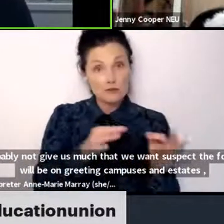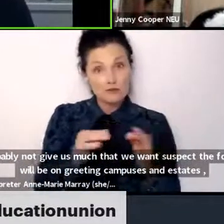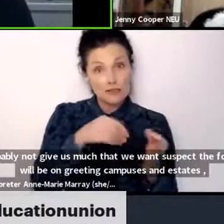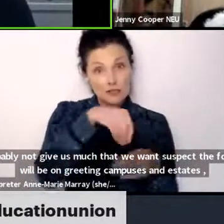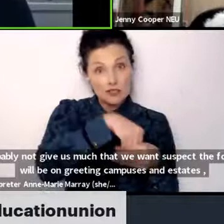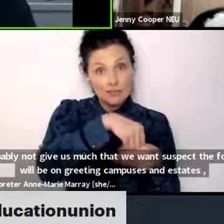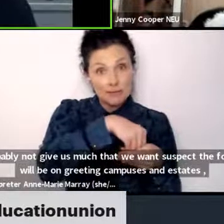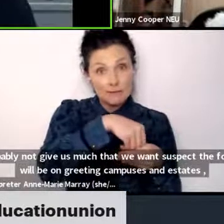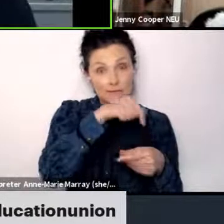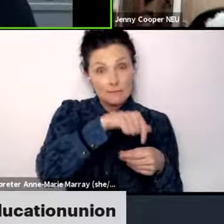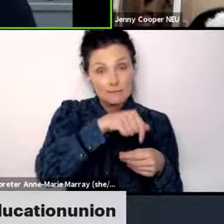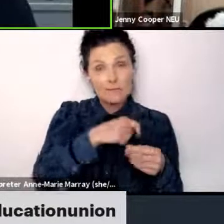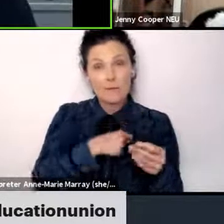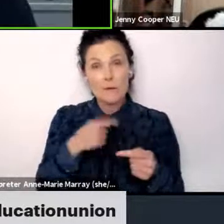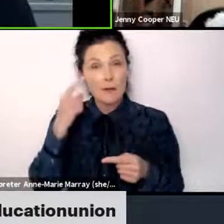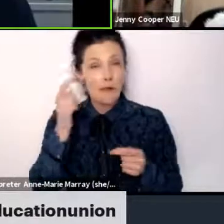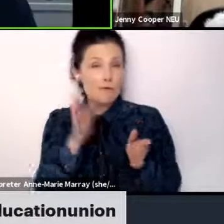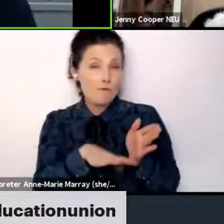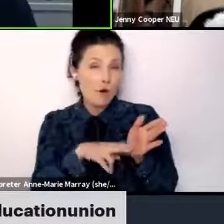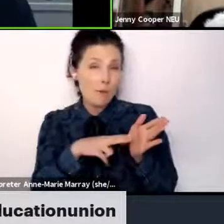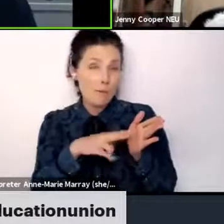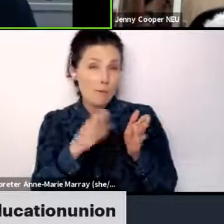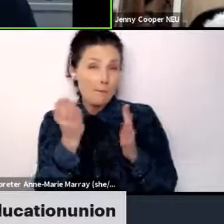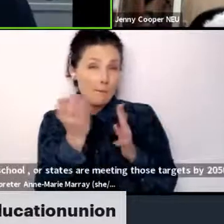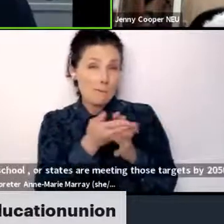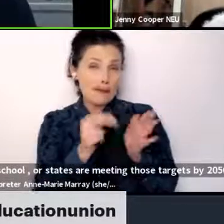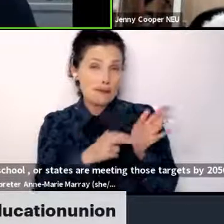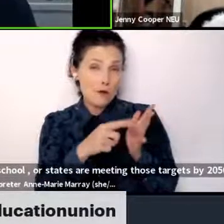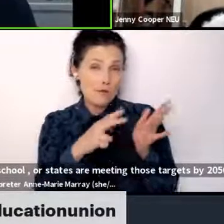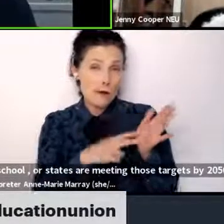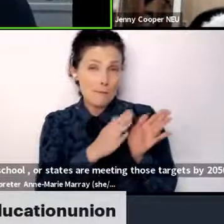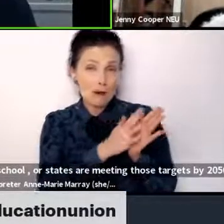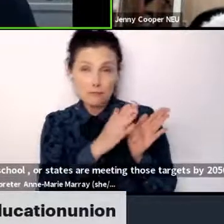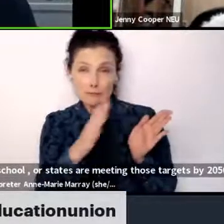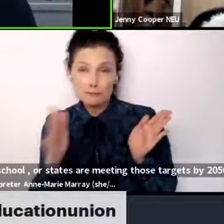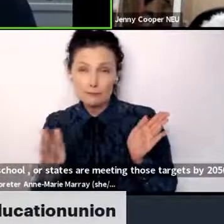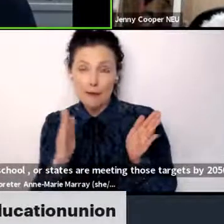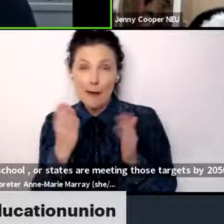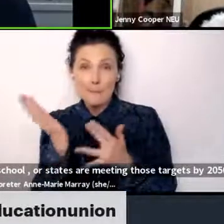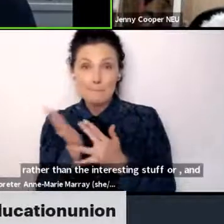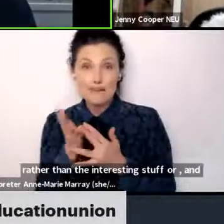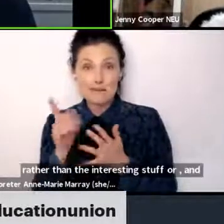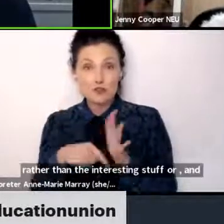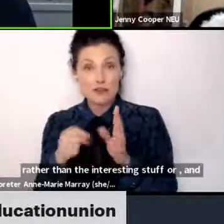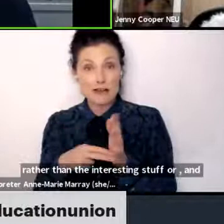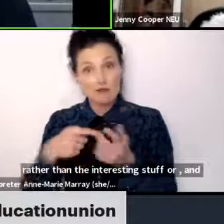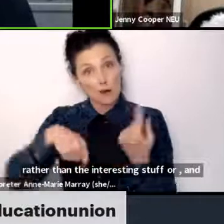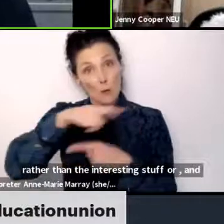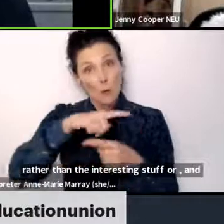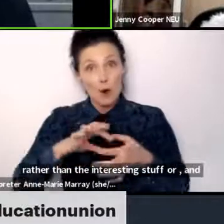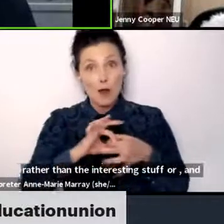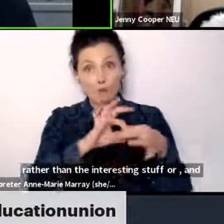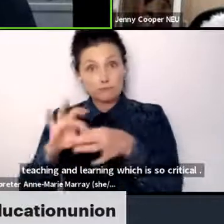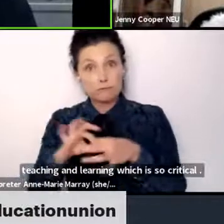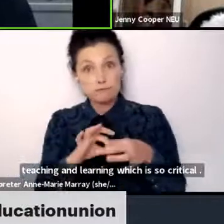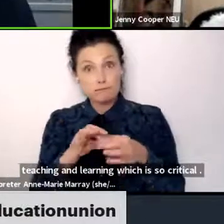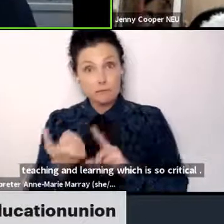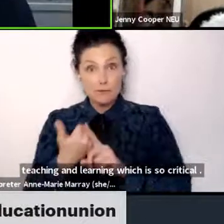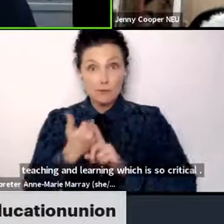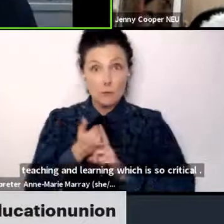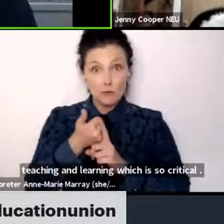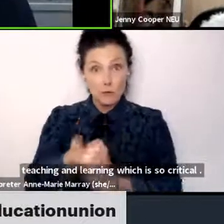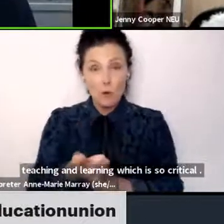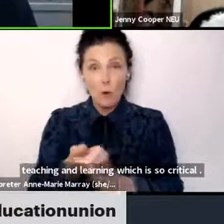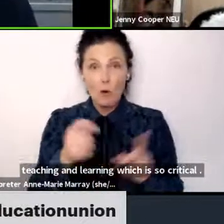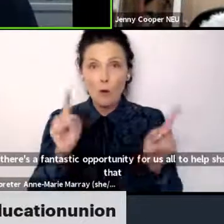the middle of November, probably through to the middle of January to work together and to support you, for you to support us, for us to actually come up with some